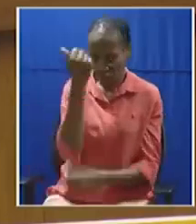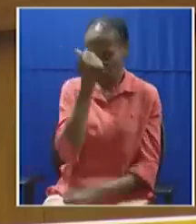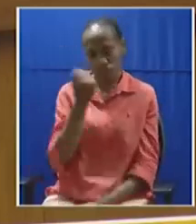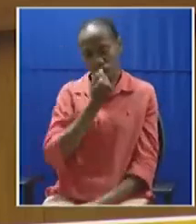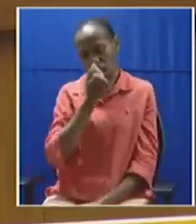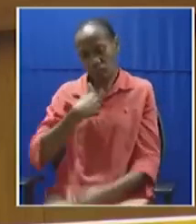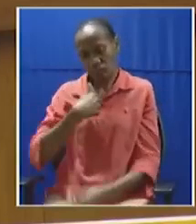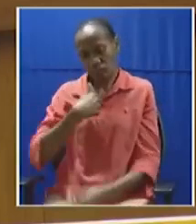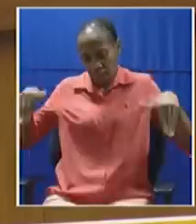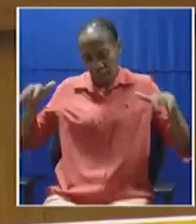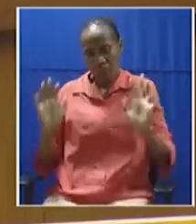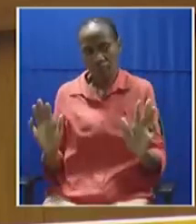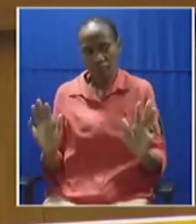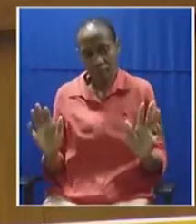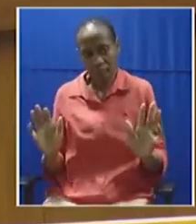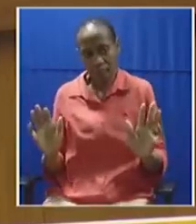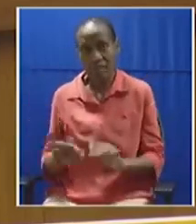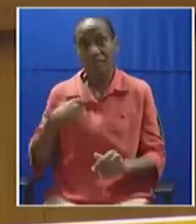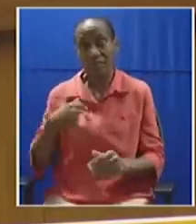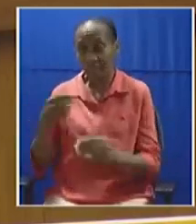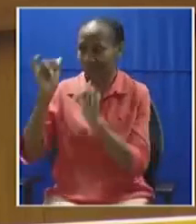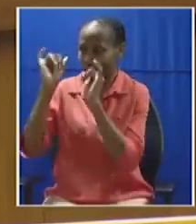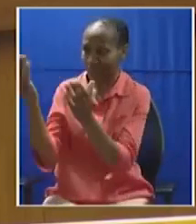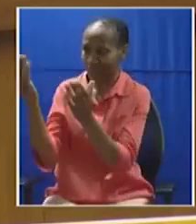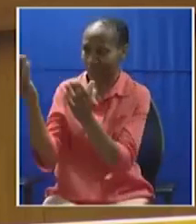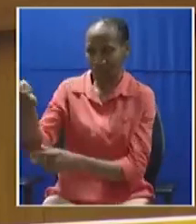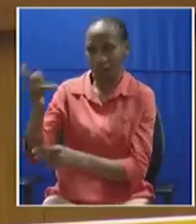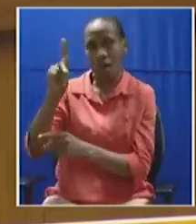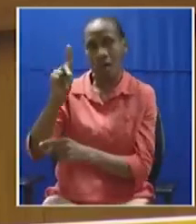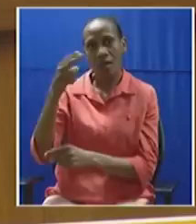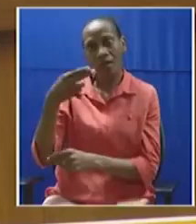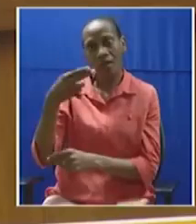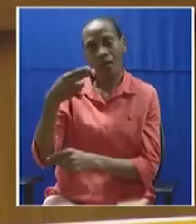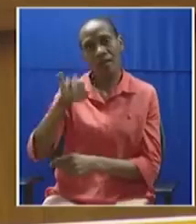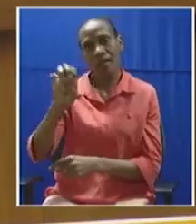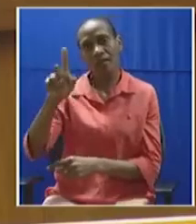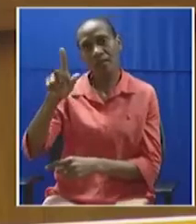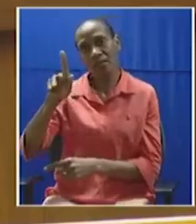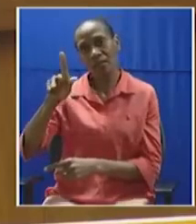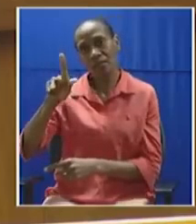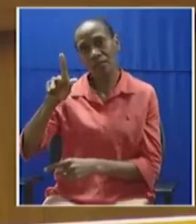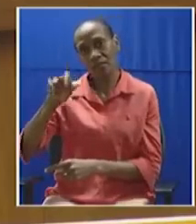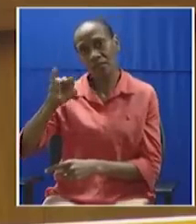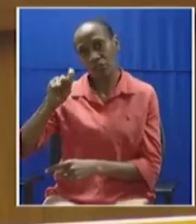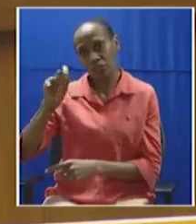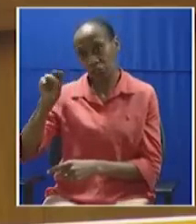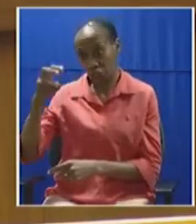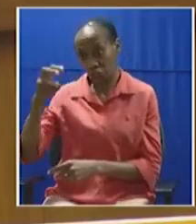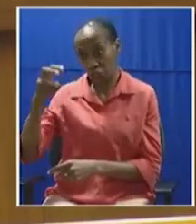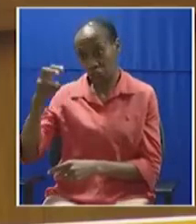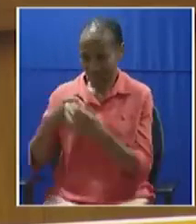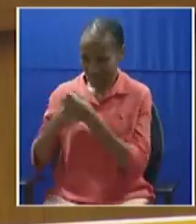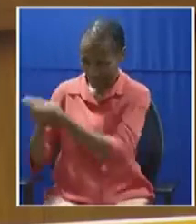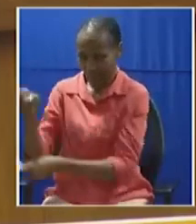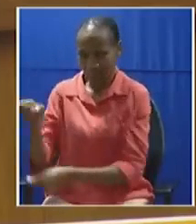will stay. with the people in Kailicha, in Chiawello and Soweto and so on. The day we get out of